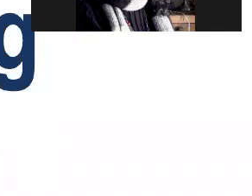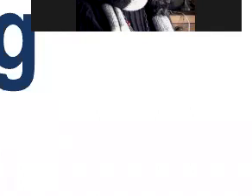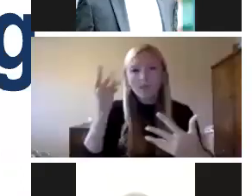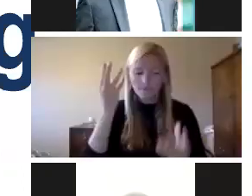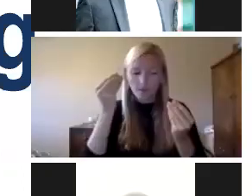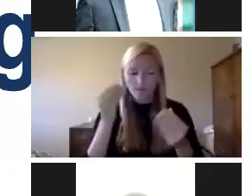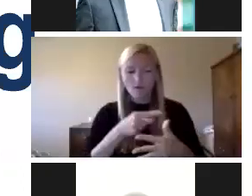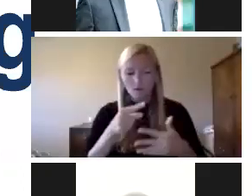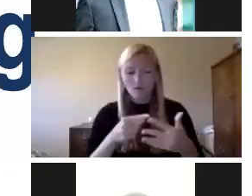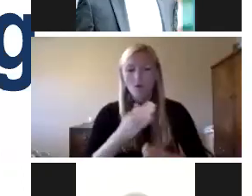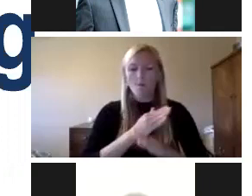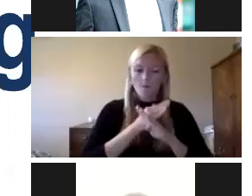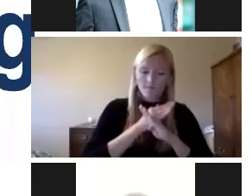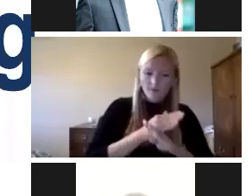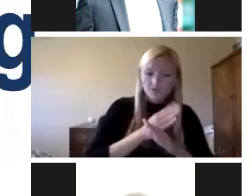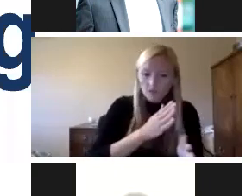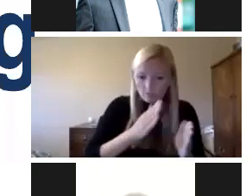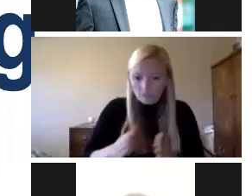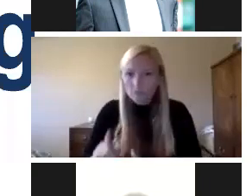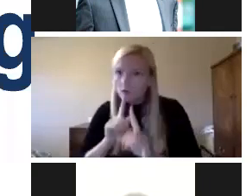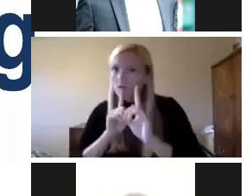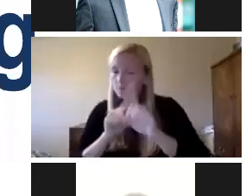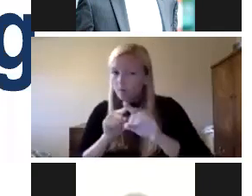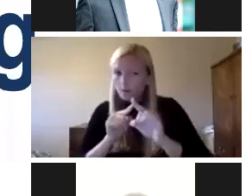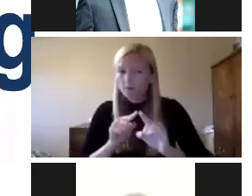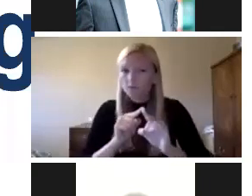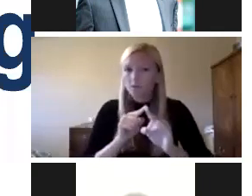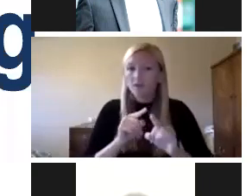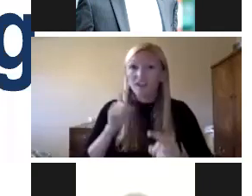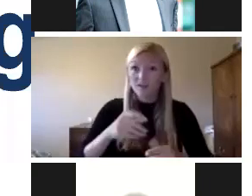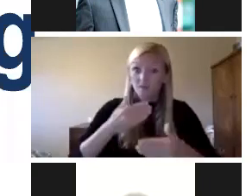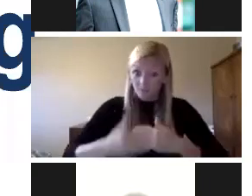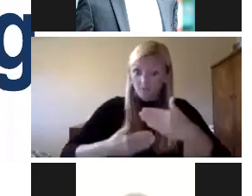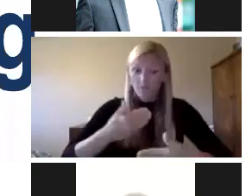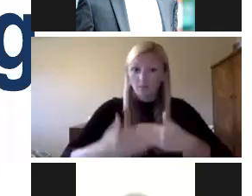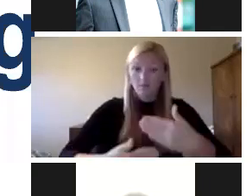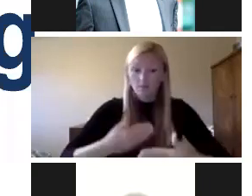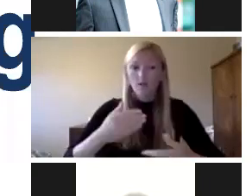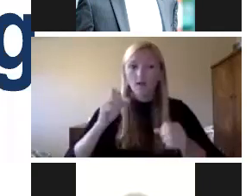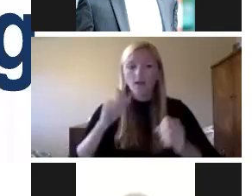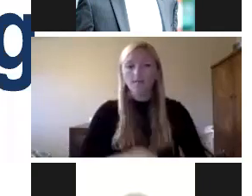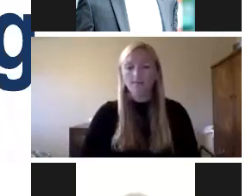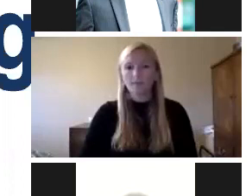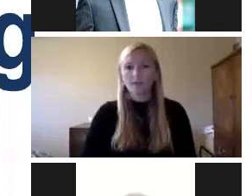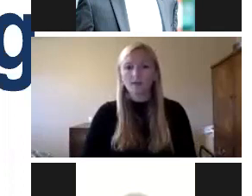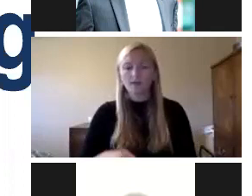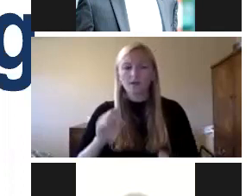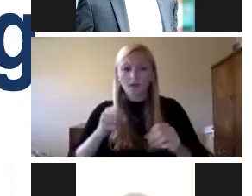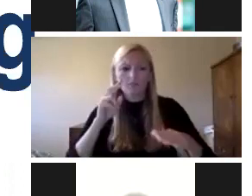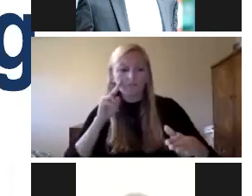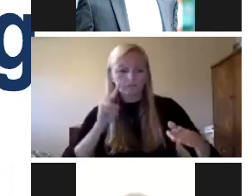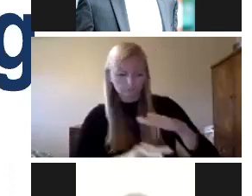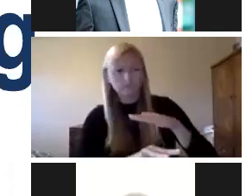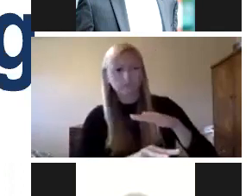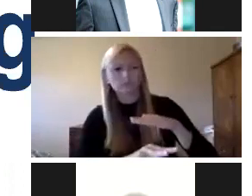discussed about prevention, mitigation, preparation and response. They need to be progressive. We need to be able to anticipate emergencies and disasters. We